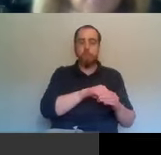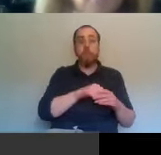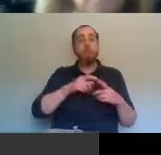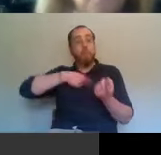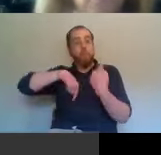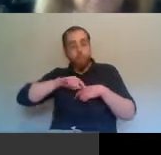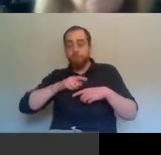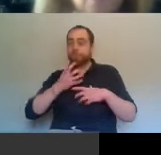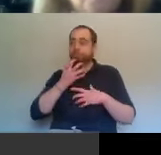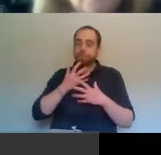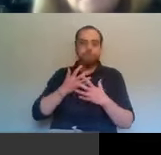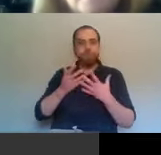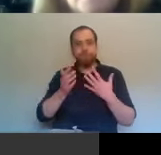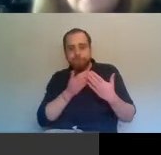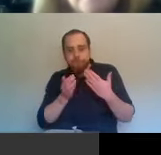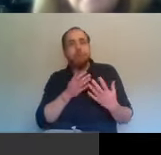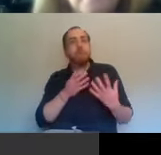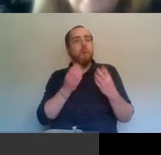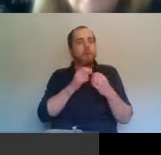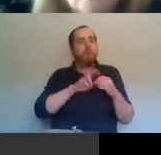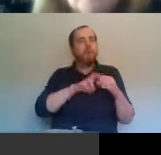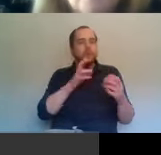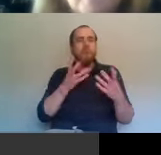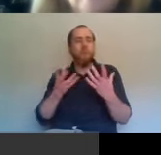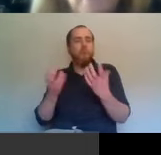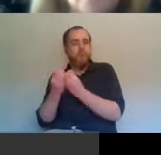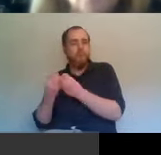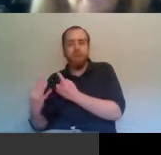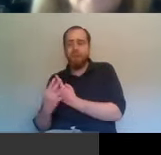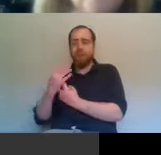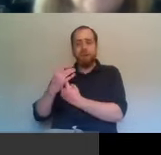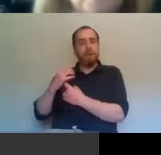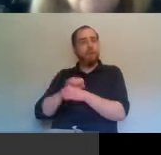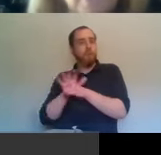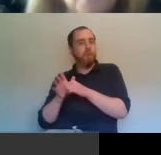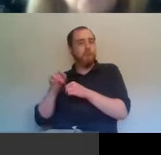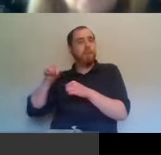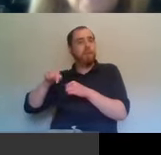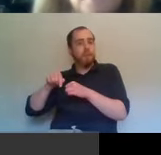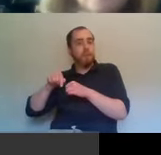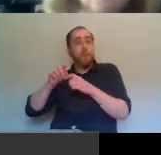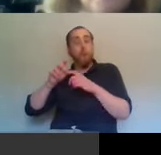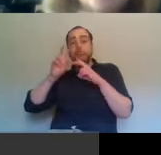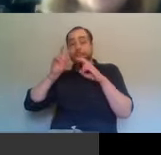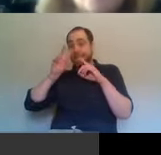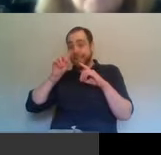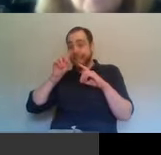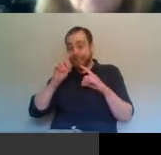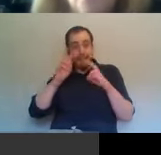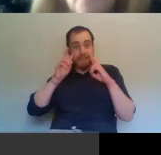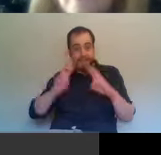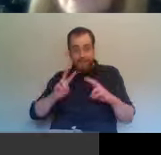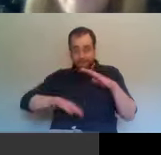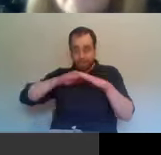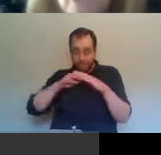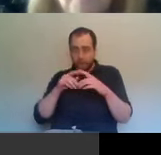of, of COVID, it's, it's, we still can't quite see the implications, but I think the implications are going to be much